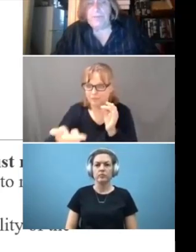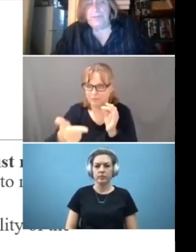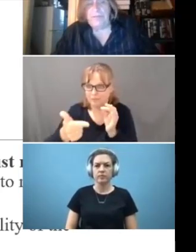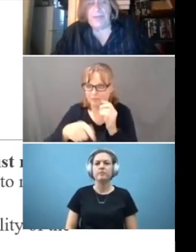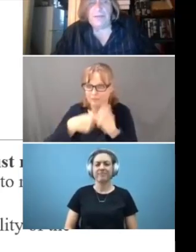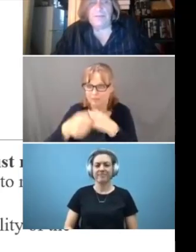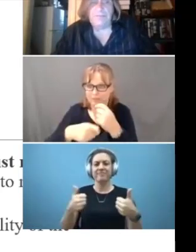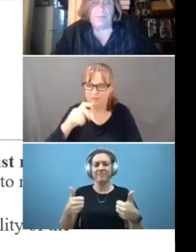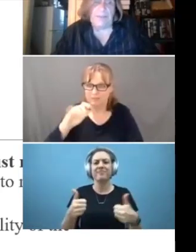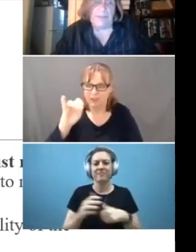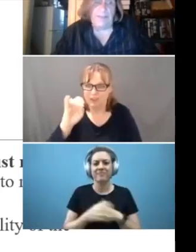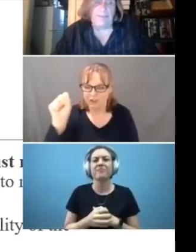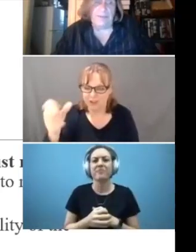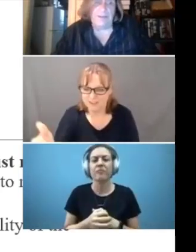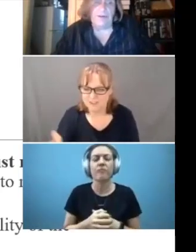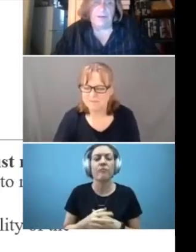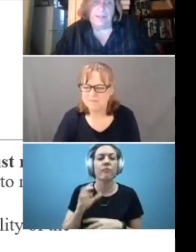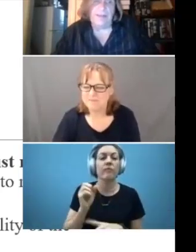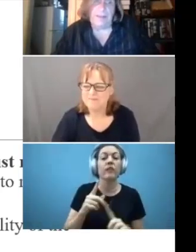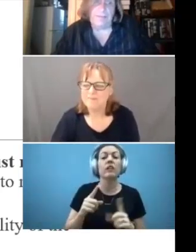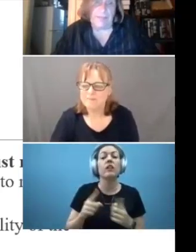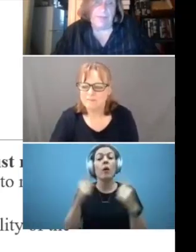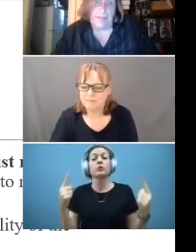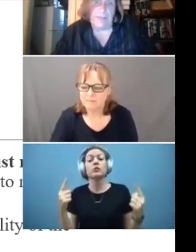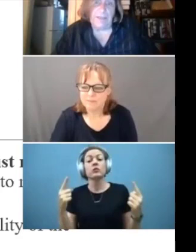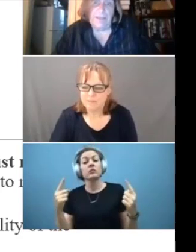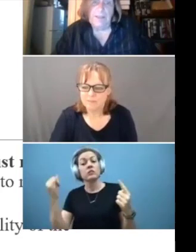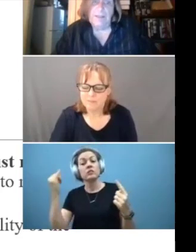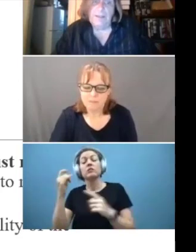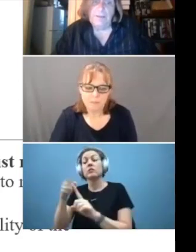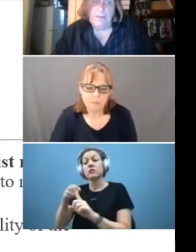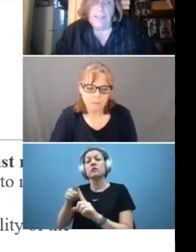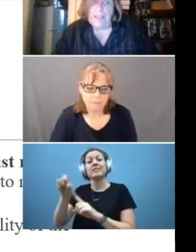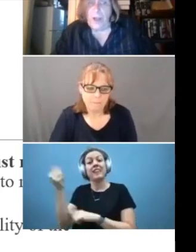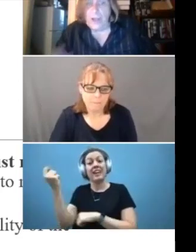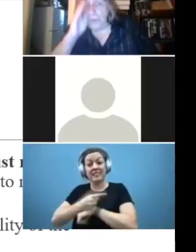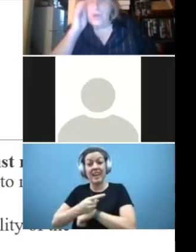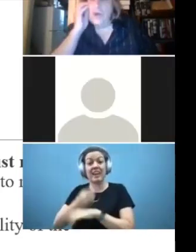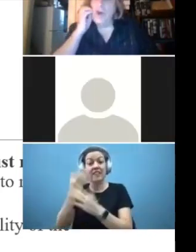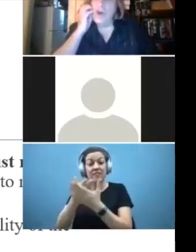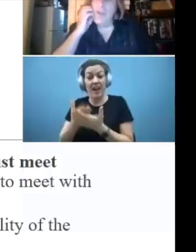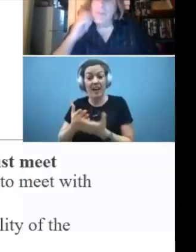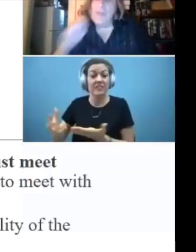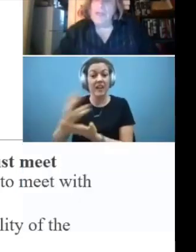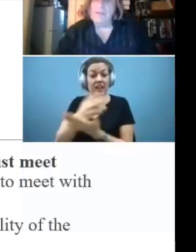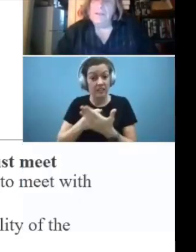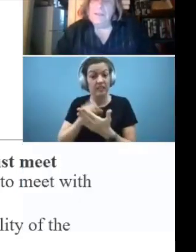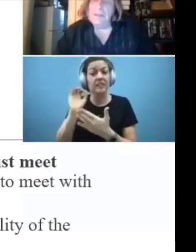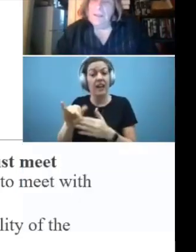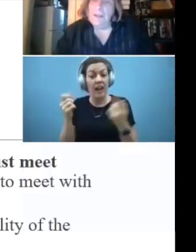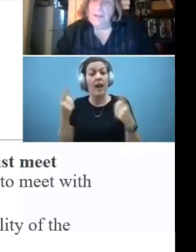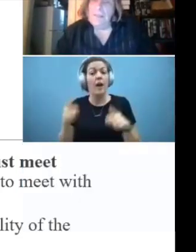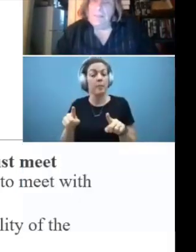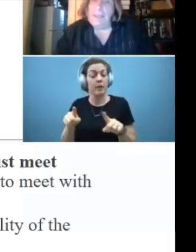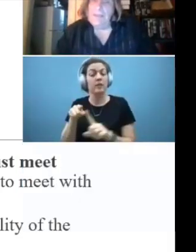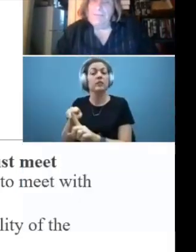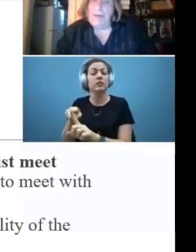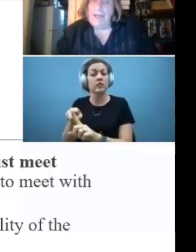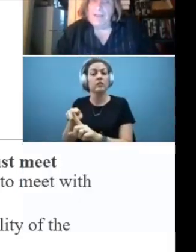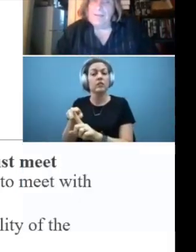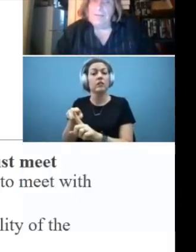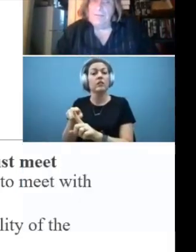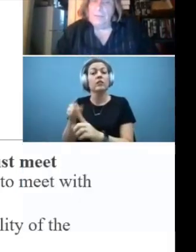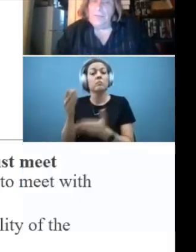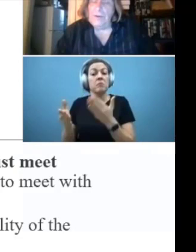to the opposite effect, if something is considered a 10-day fact-finding, it could also occur that, uh, they may